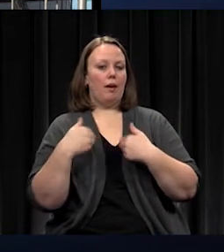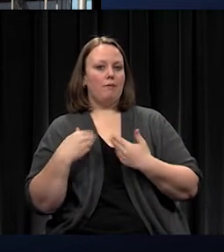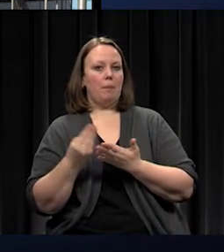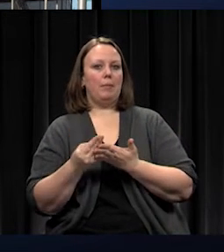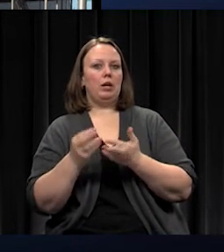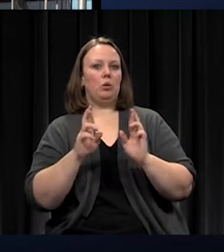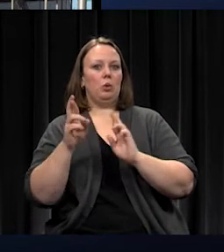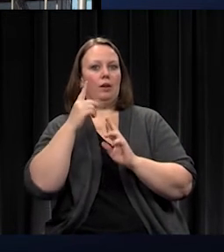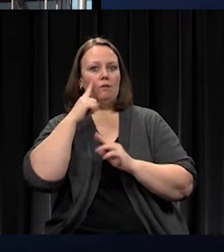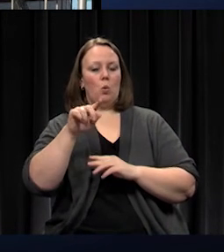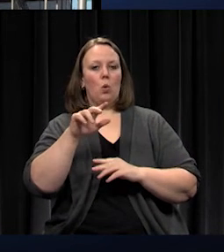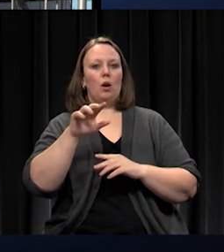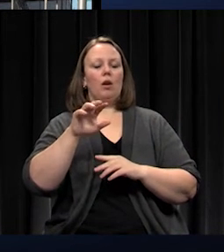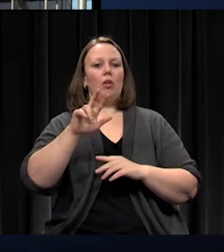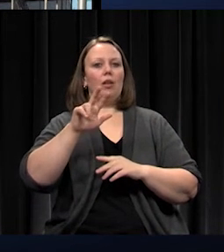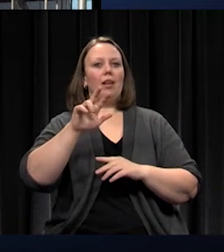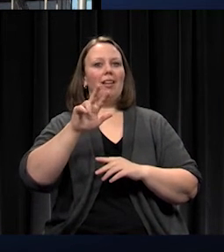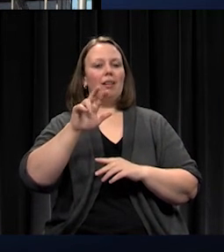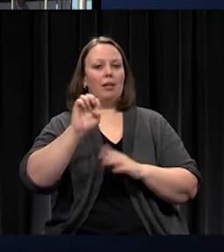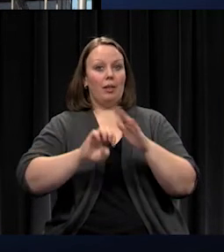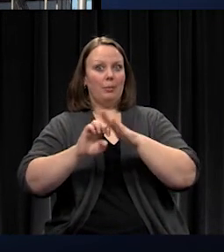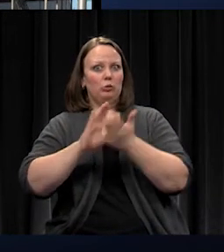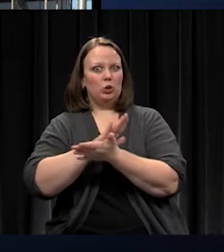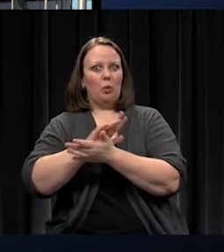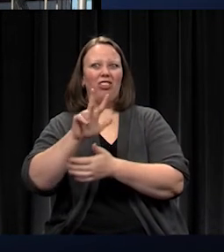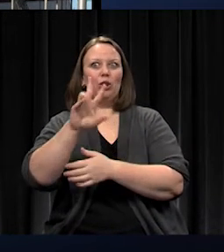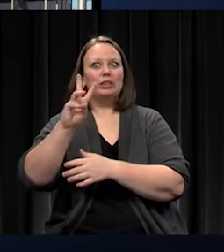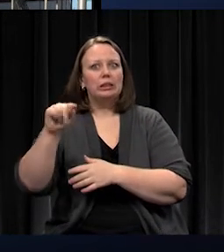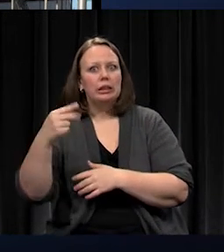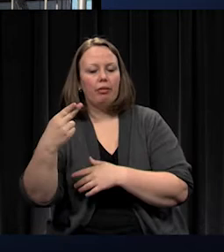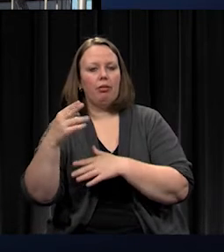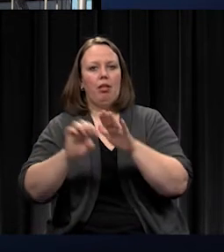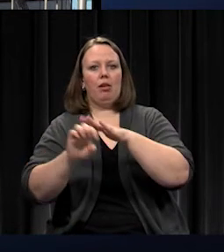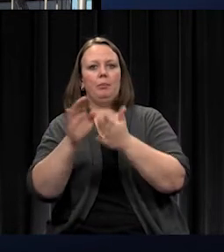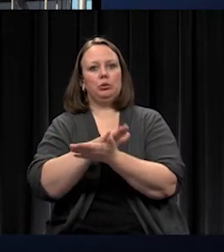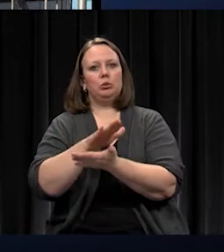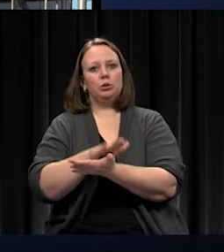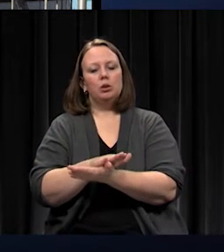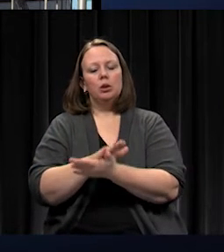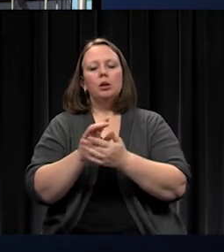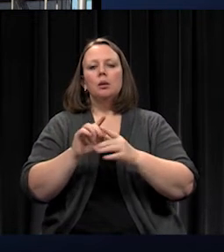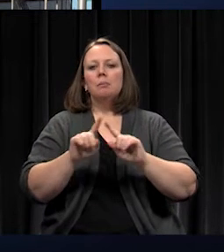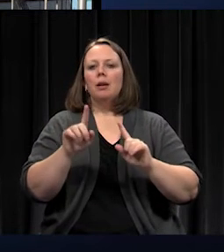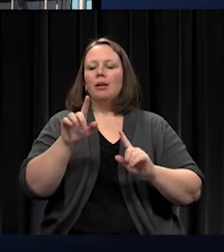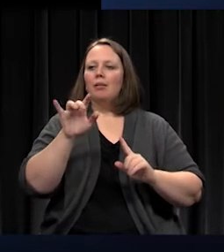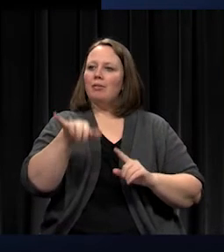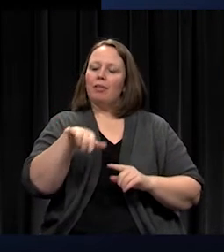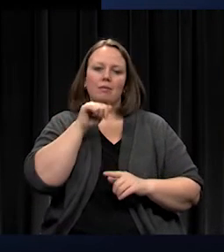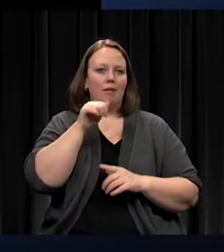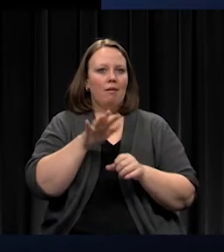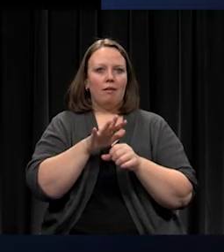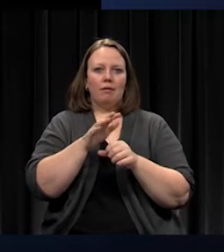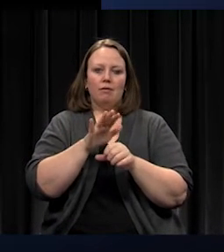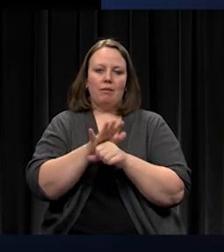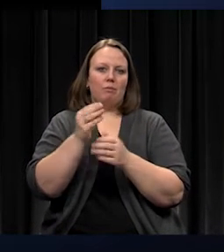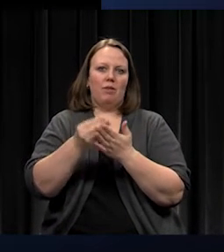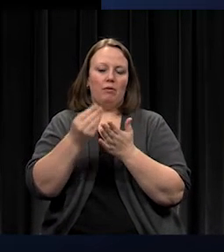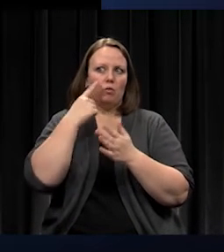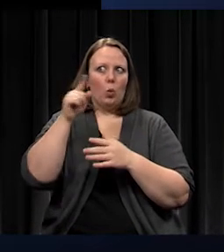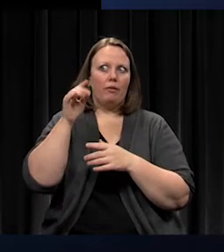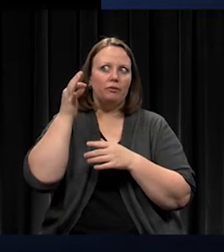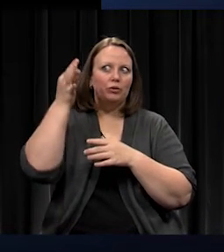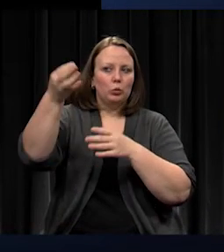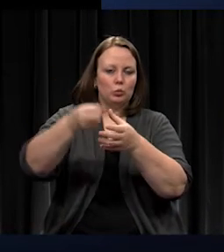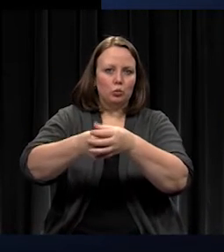36th elementary school. Yet that doesn't fund every future growth that the district's going to see. We've been growing